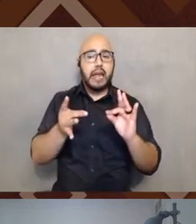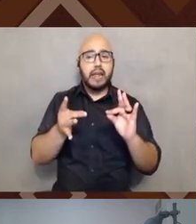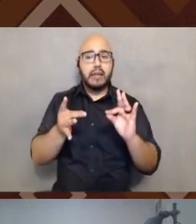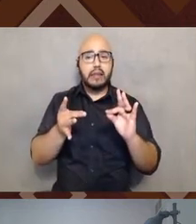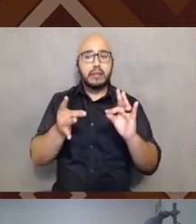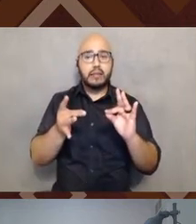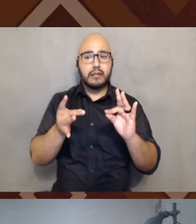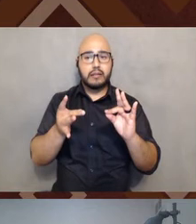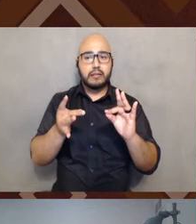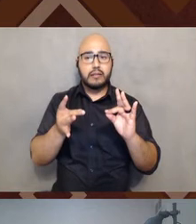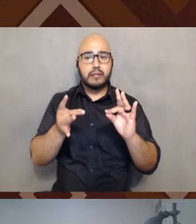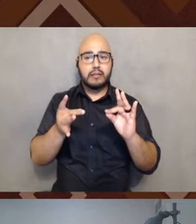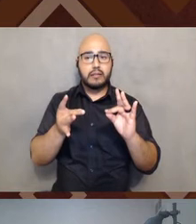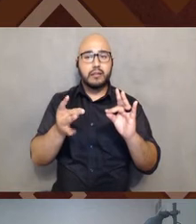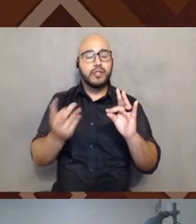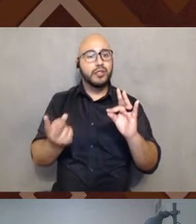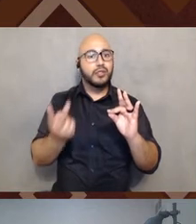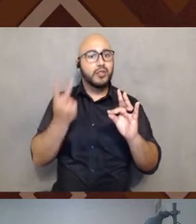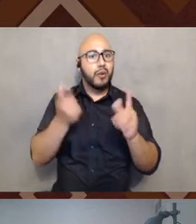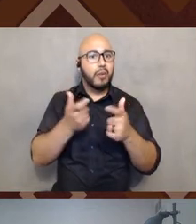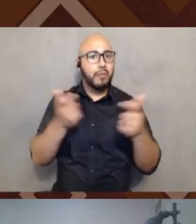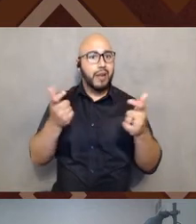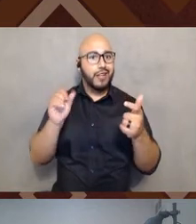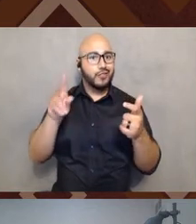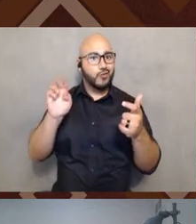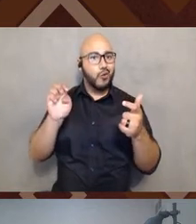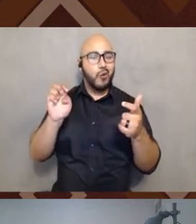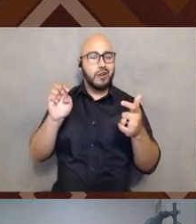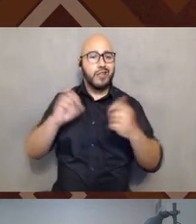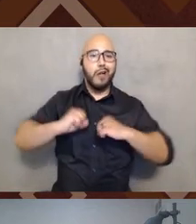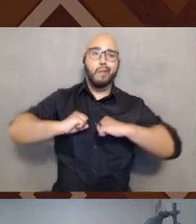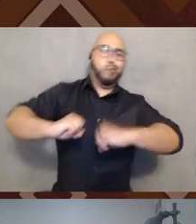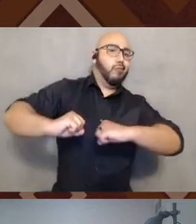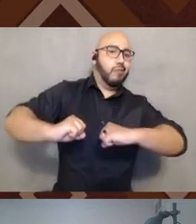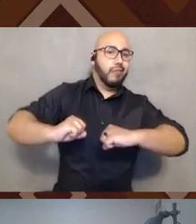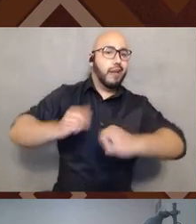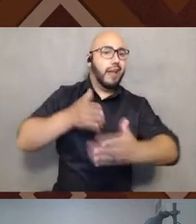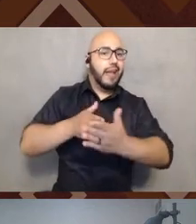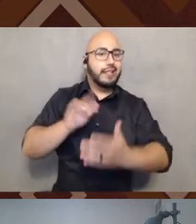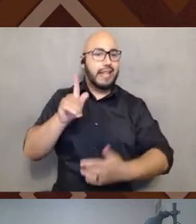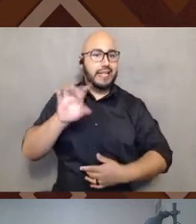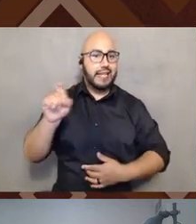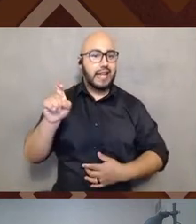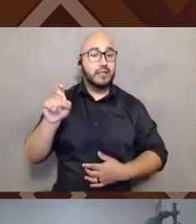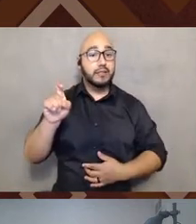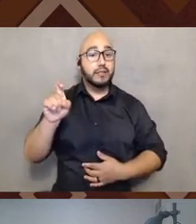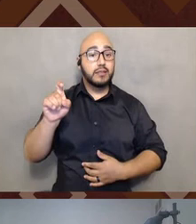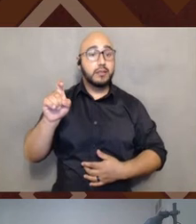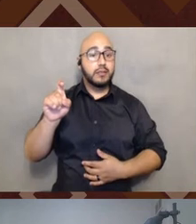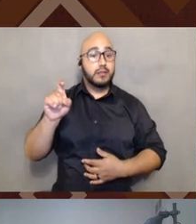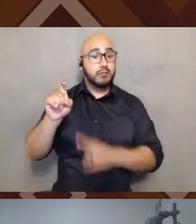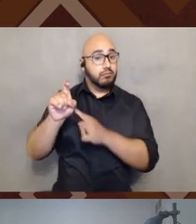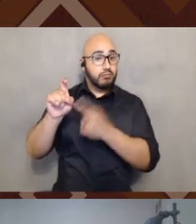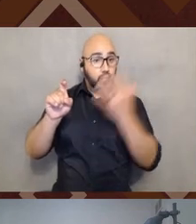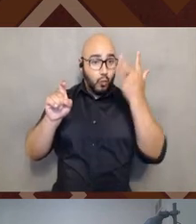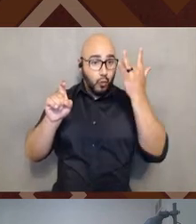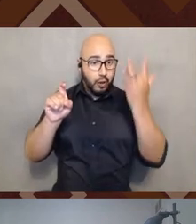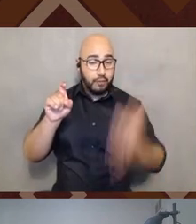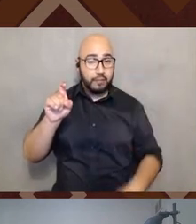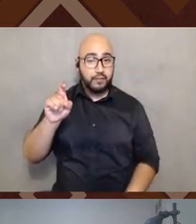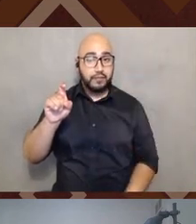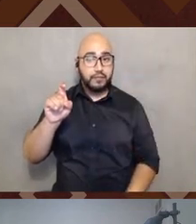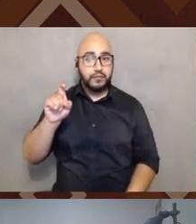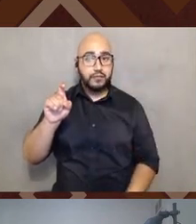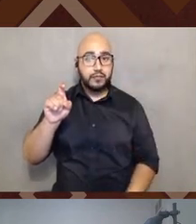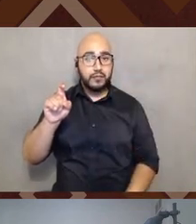there, there are two huge sources I've seen of pushback against Latinx. And one of them has to do with, um, you